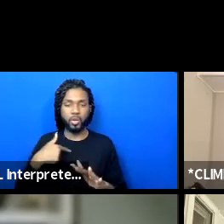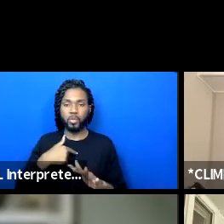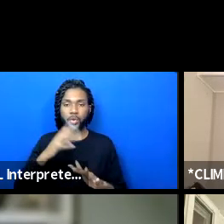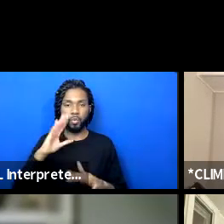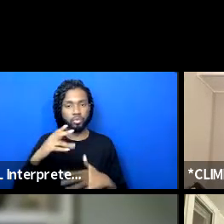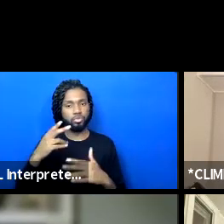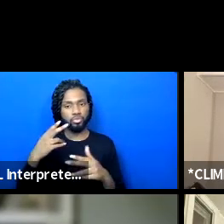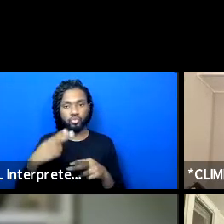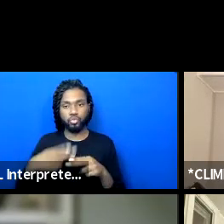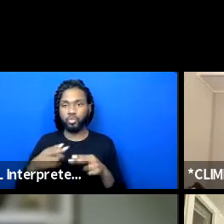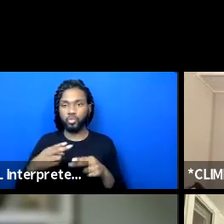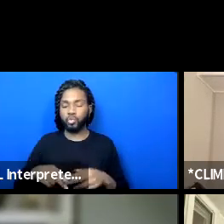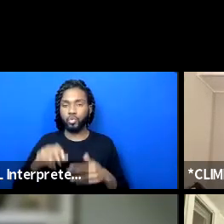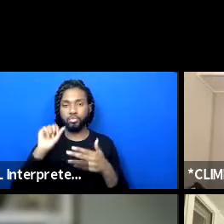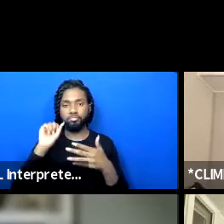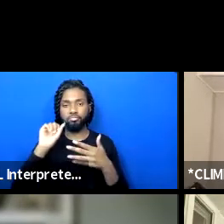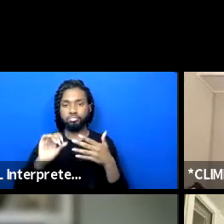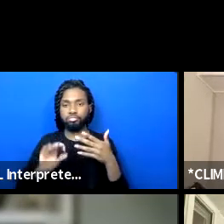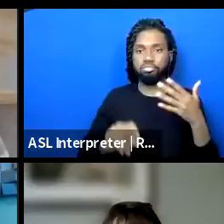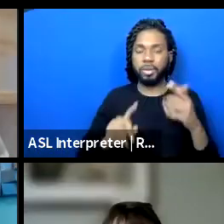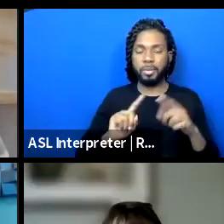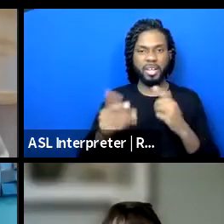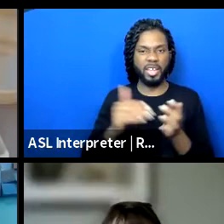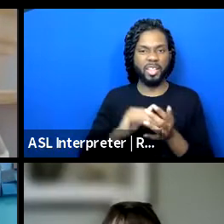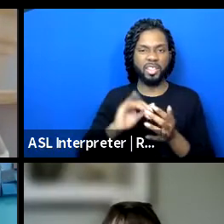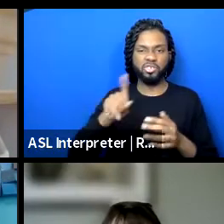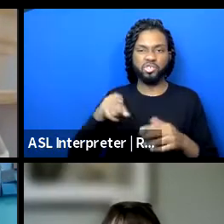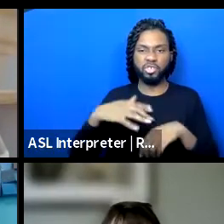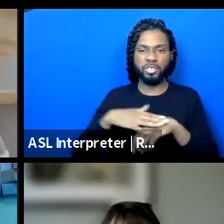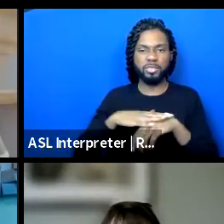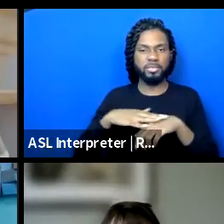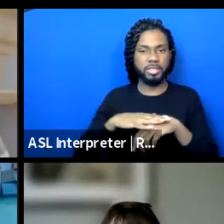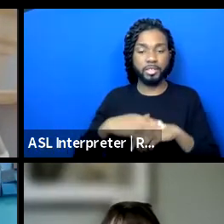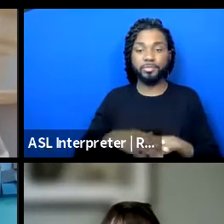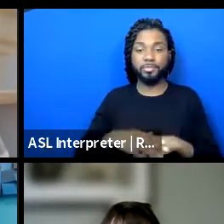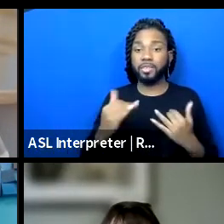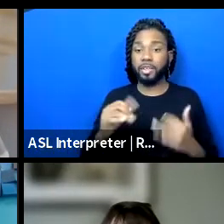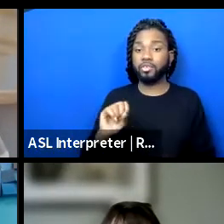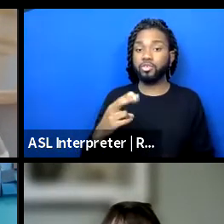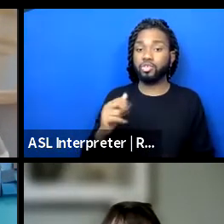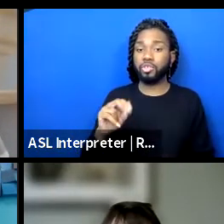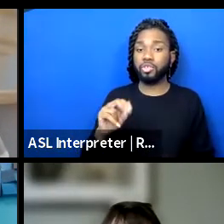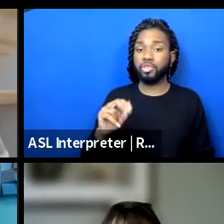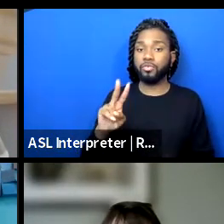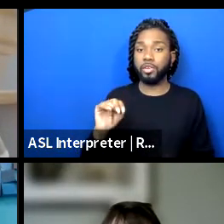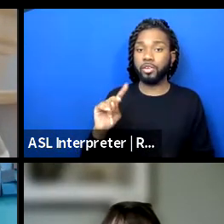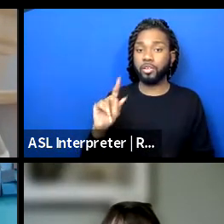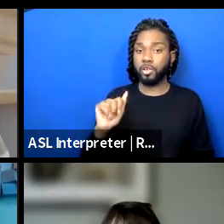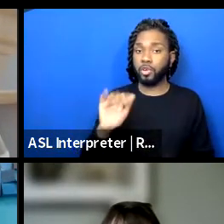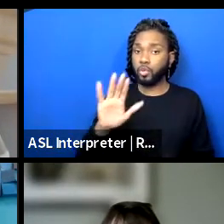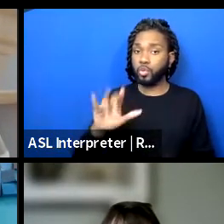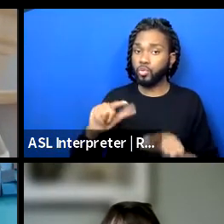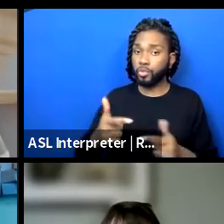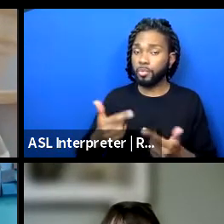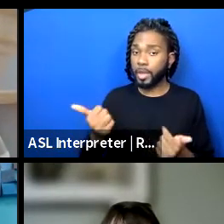outs, but again, it's just the beginning. So I'm going to turn it over to Shavonda, your group. If there was anything that you guys might want to lift